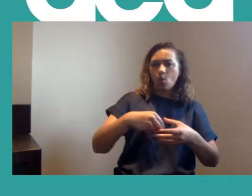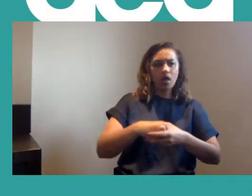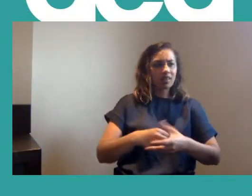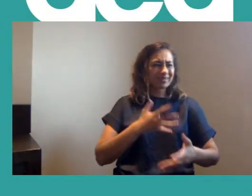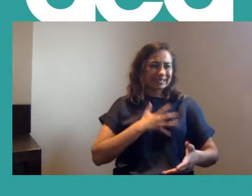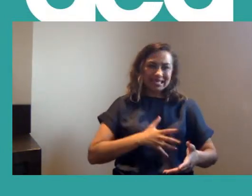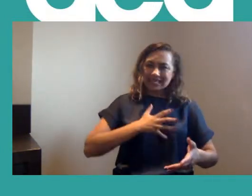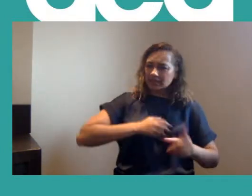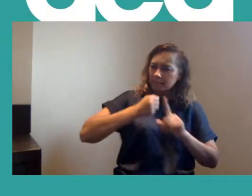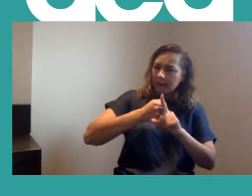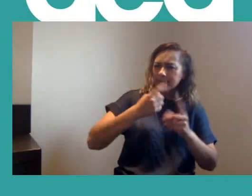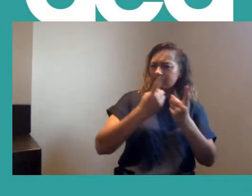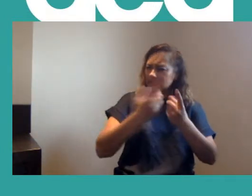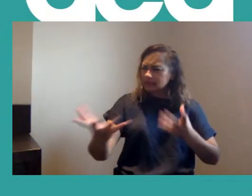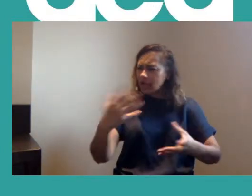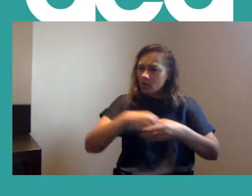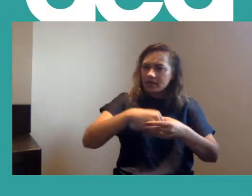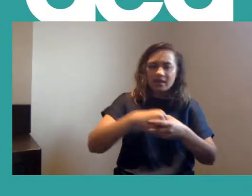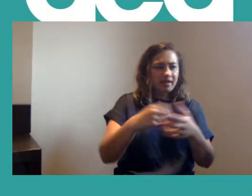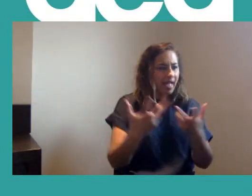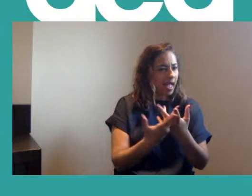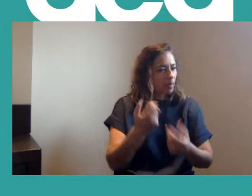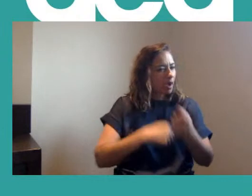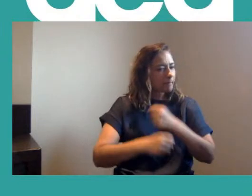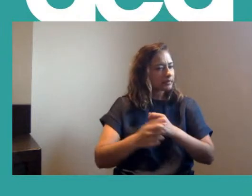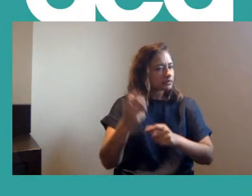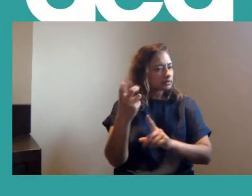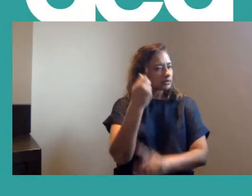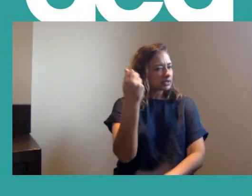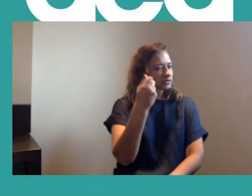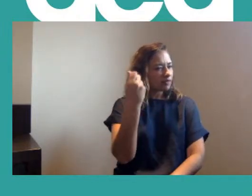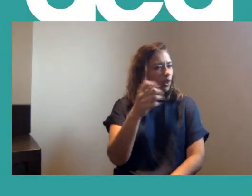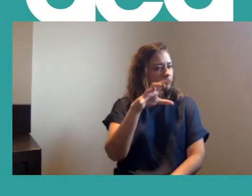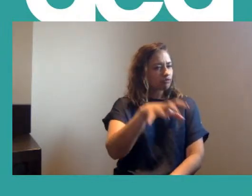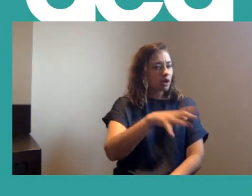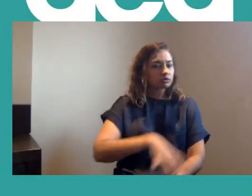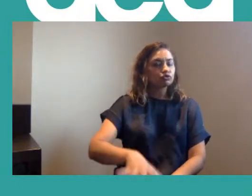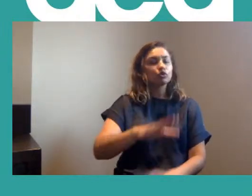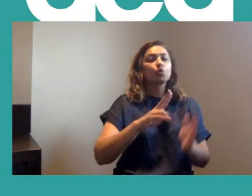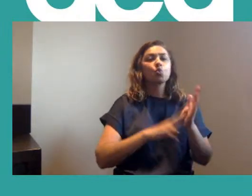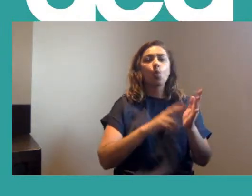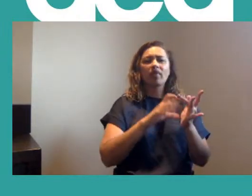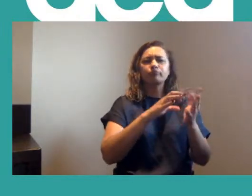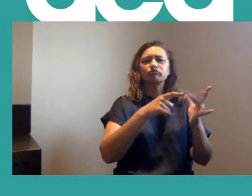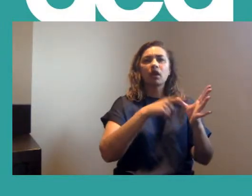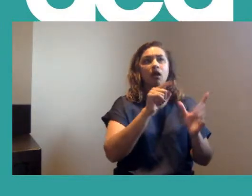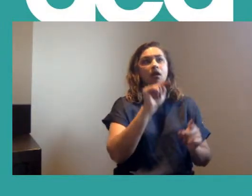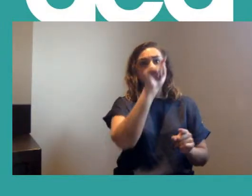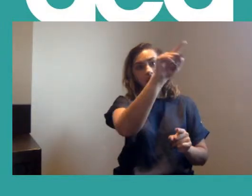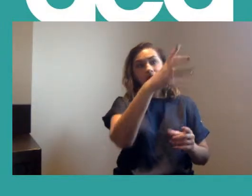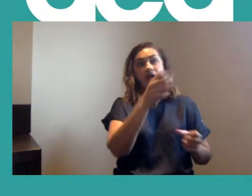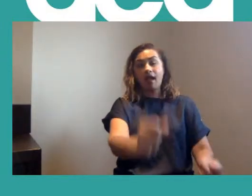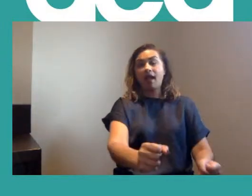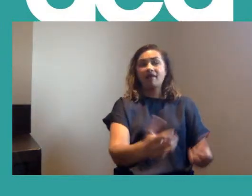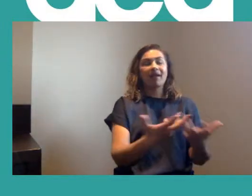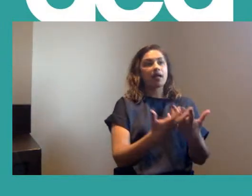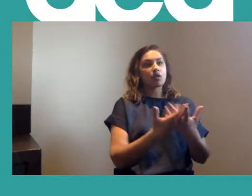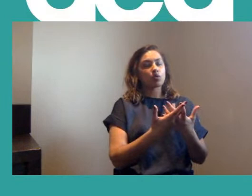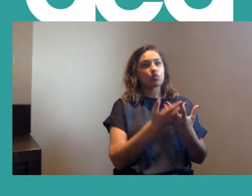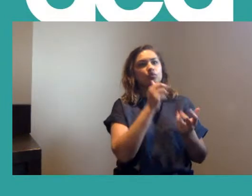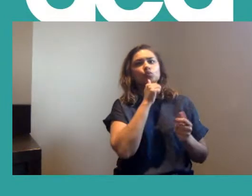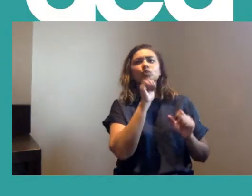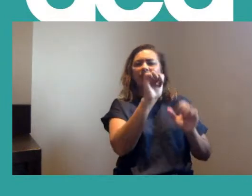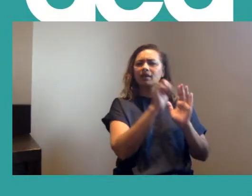need them to participate in to be a successful branch. So in Northumbria, you know, they put the principles into practice in terms of